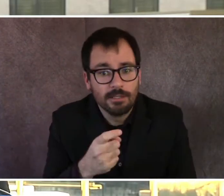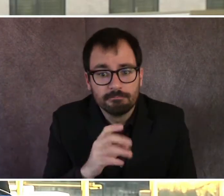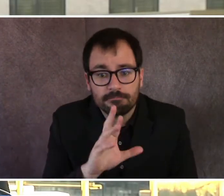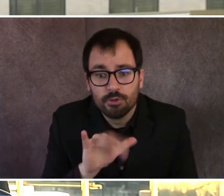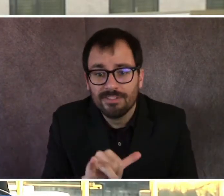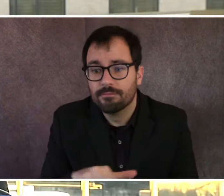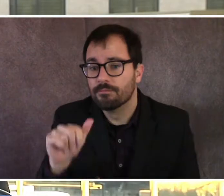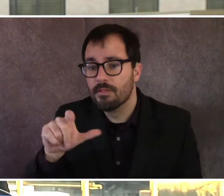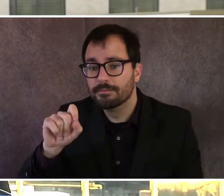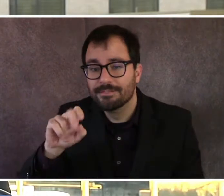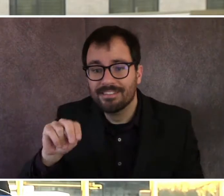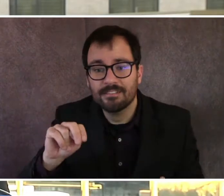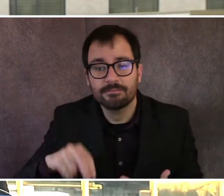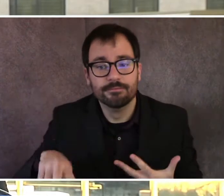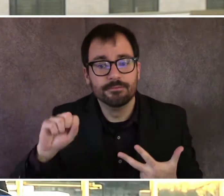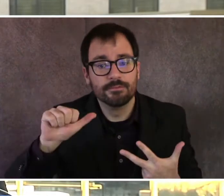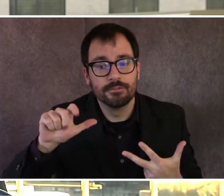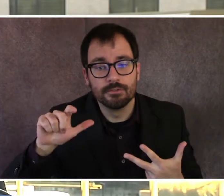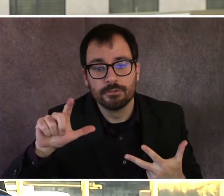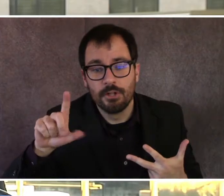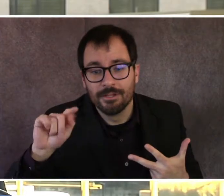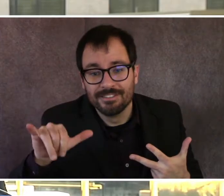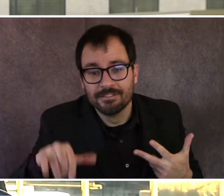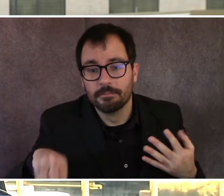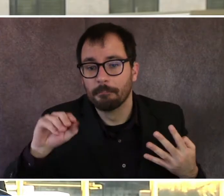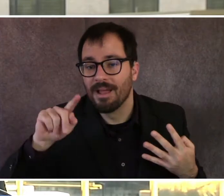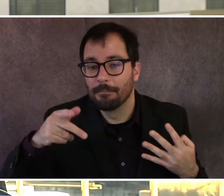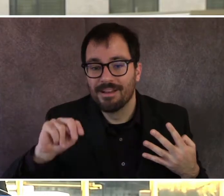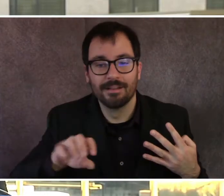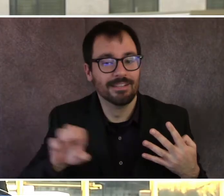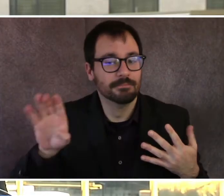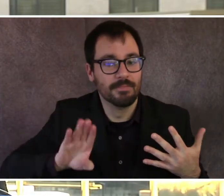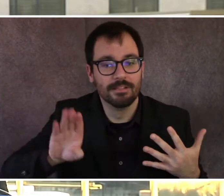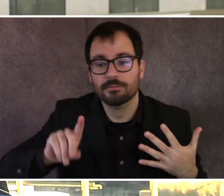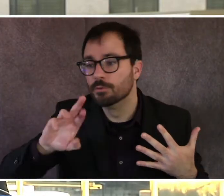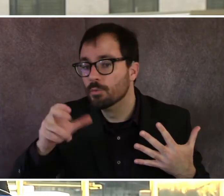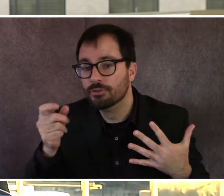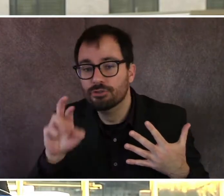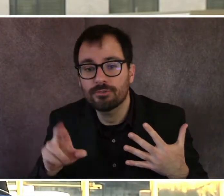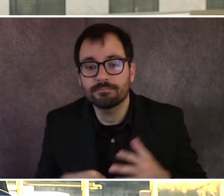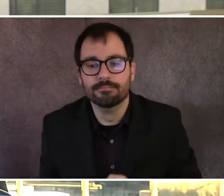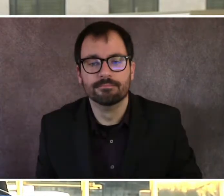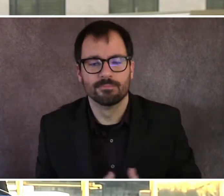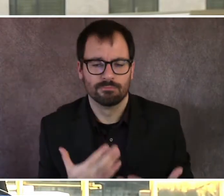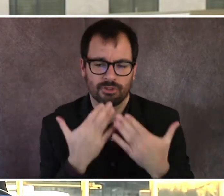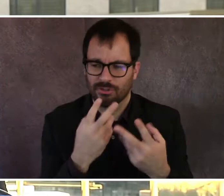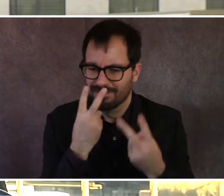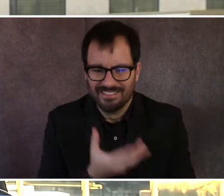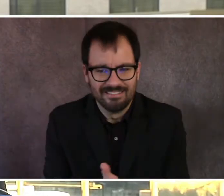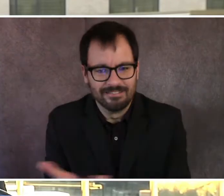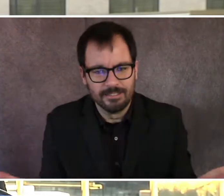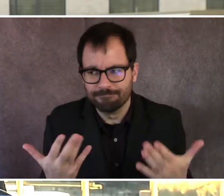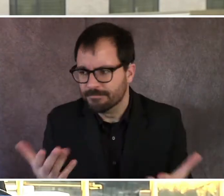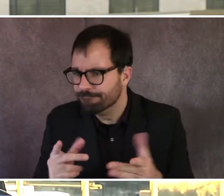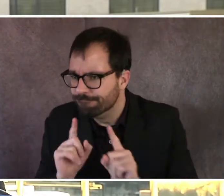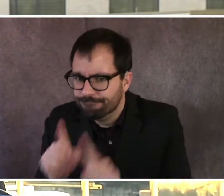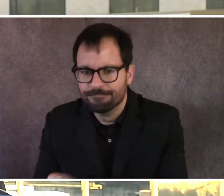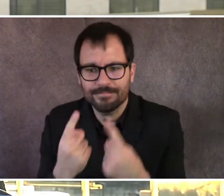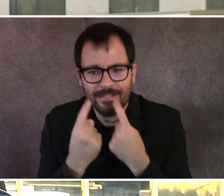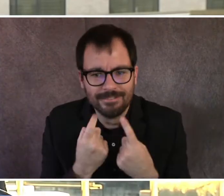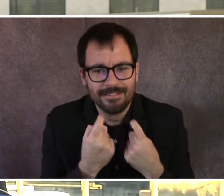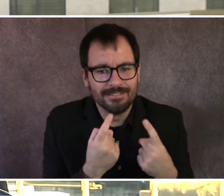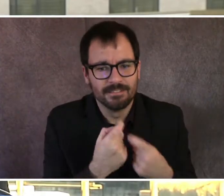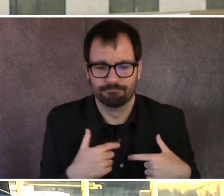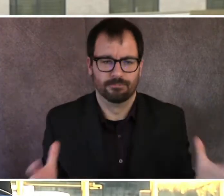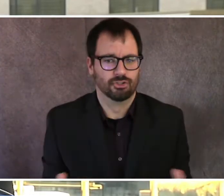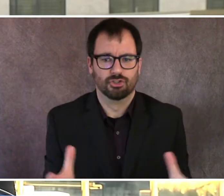Dorchester. So it's good to see that people going out and getting tested. I encourage the press in front of me to get tested if you haven't been tested as